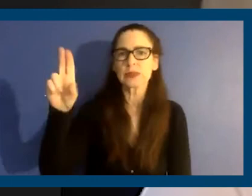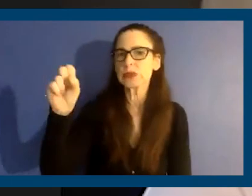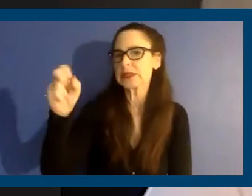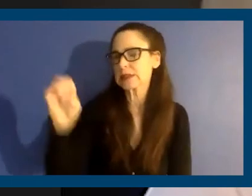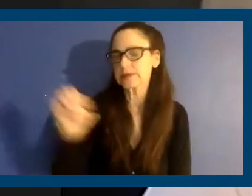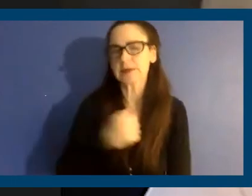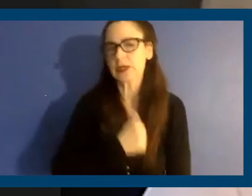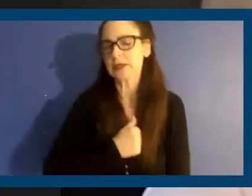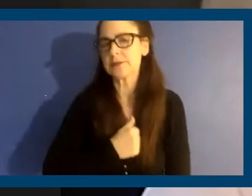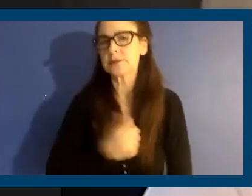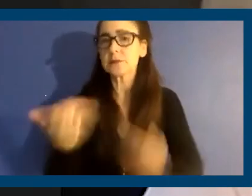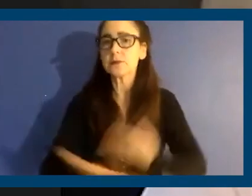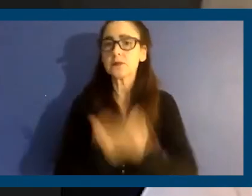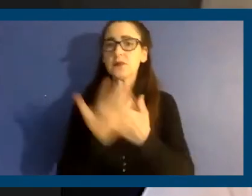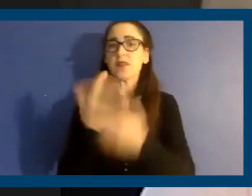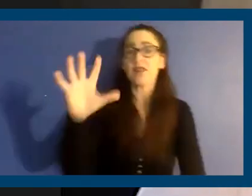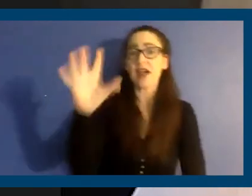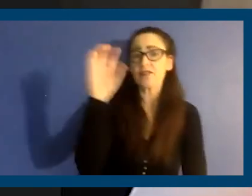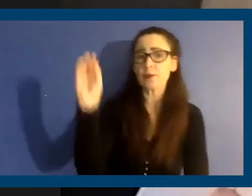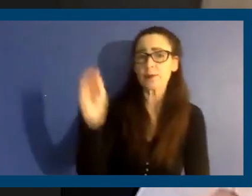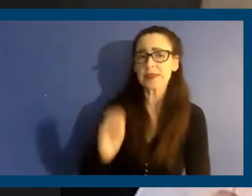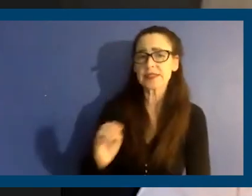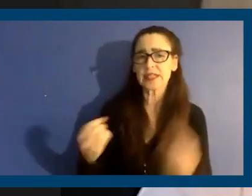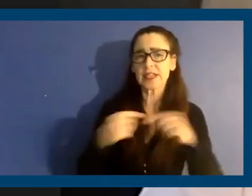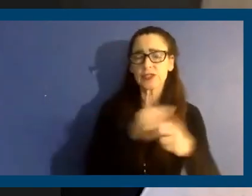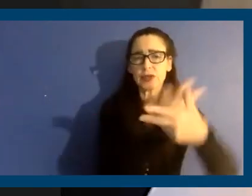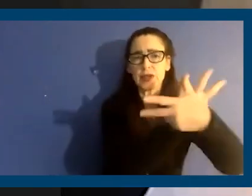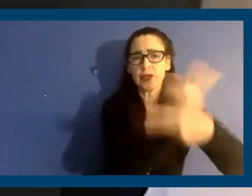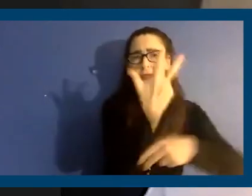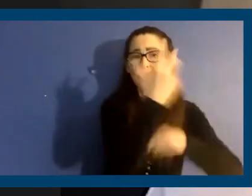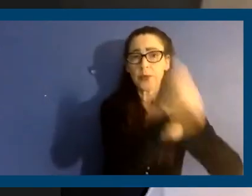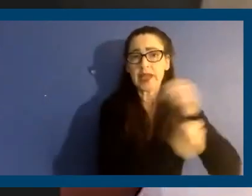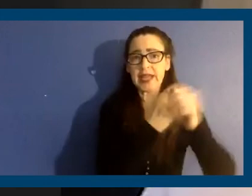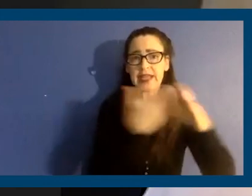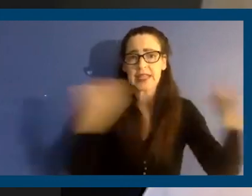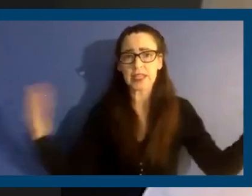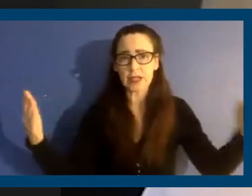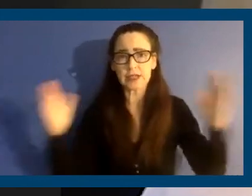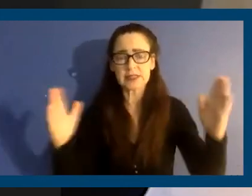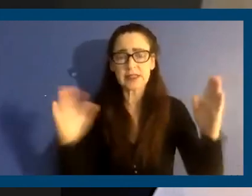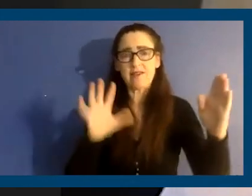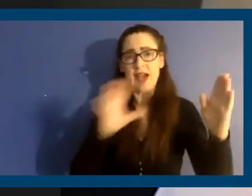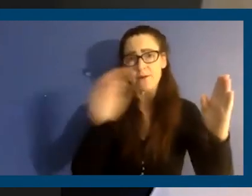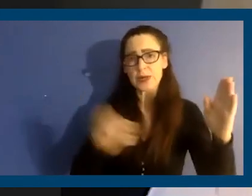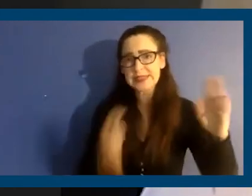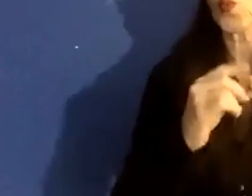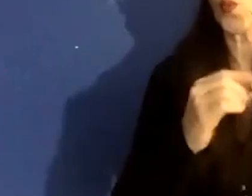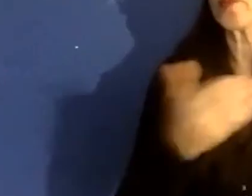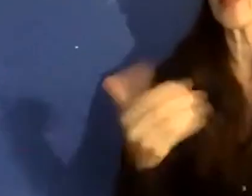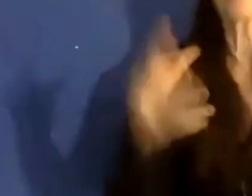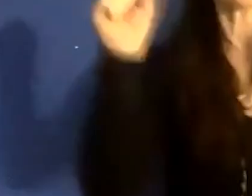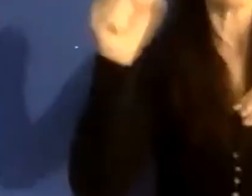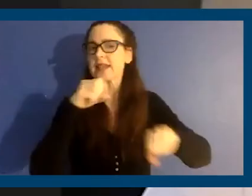Provides for 5% over three years increase in rent maximum for vacant units.